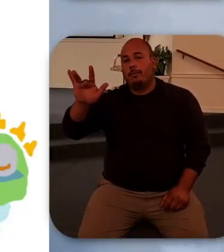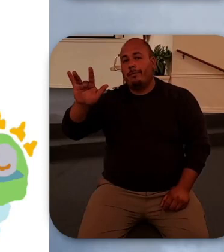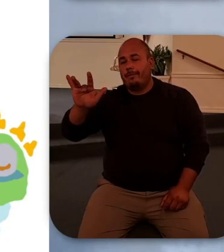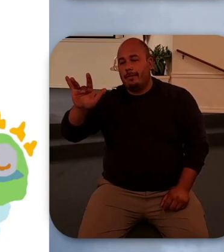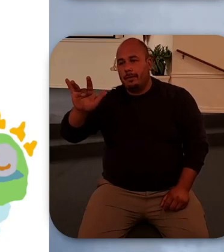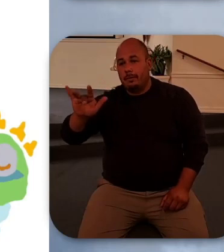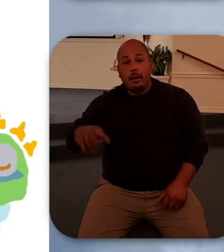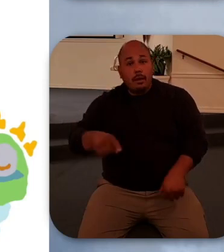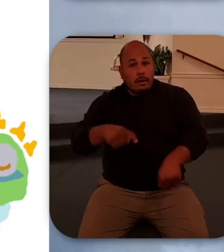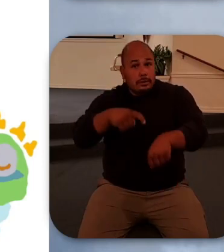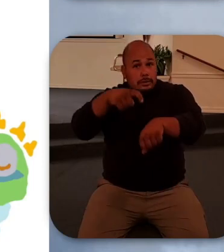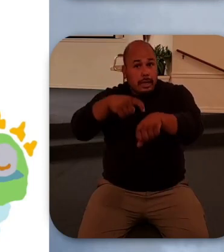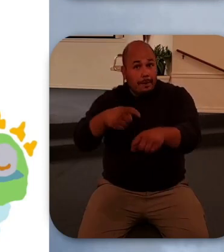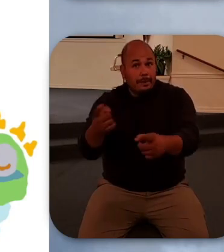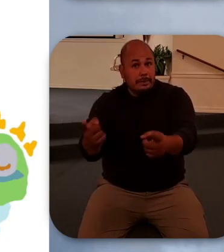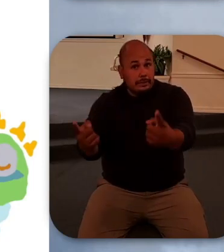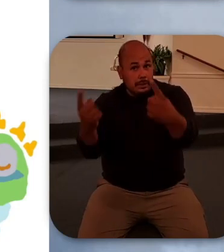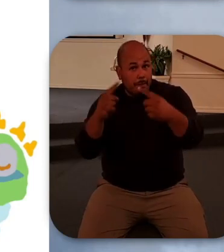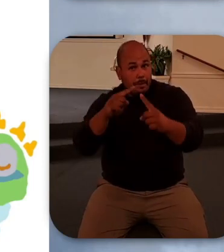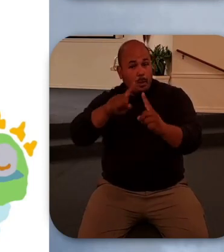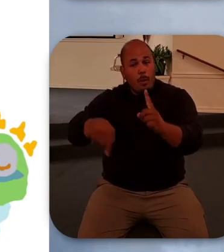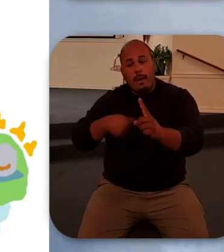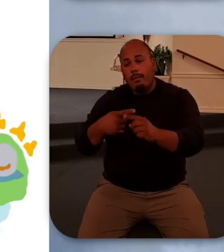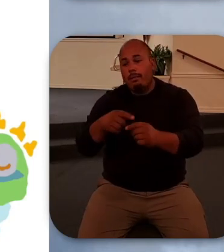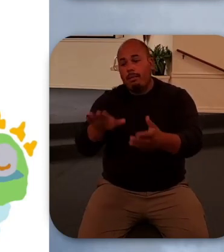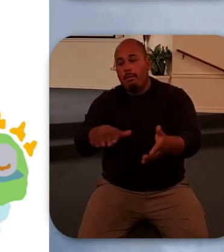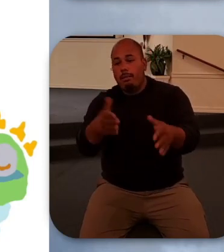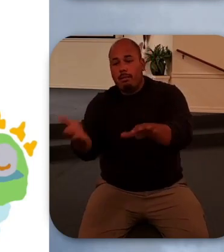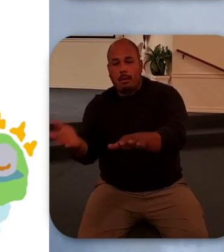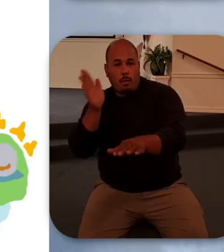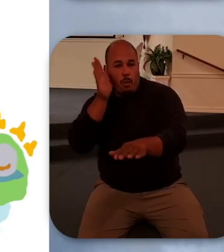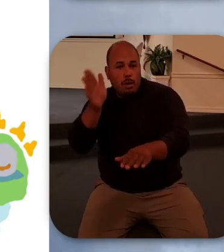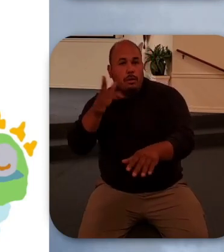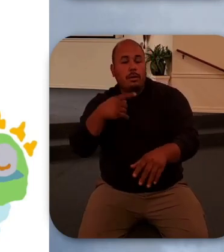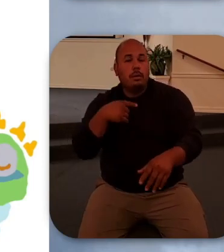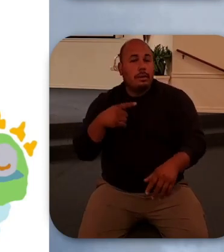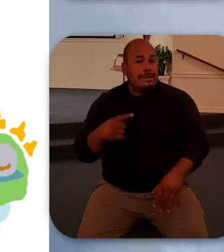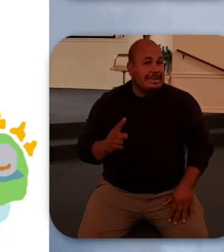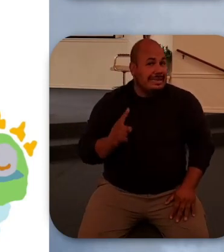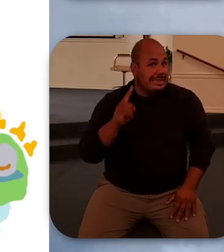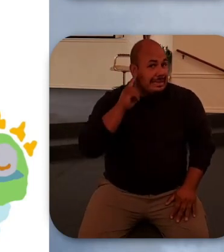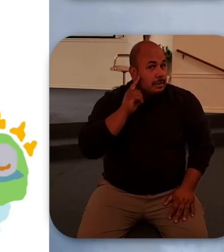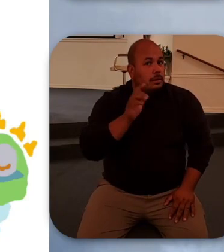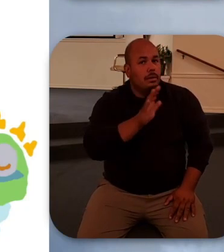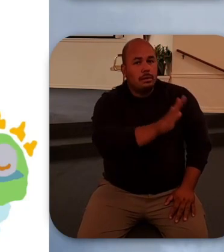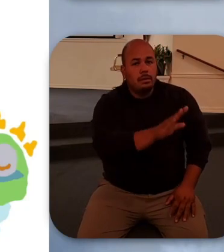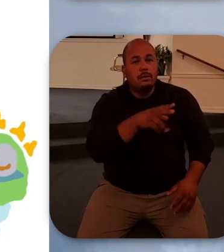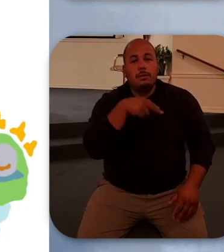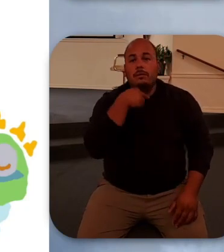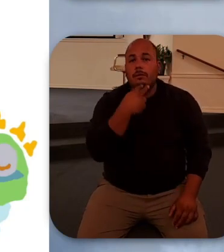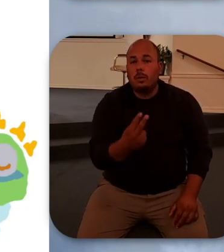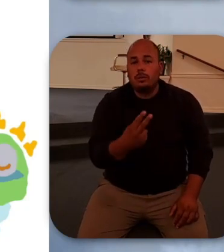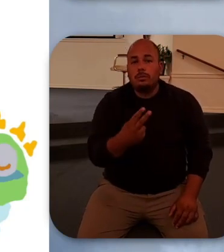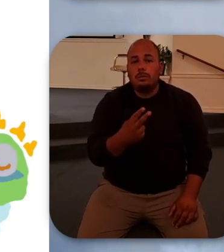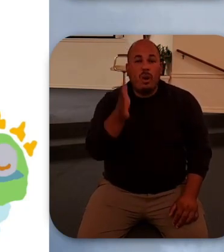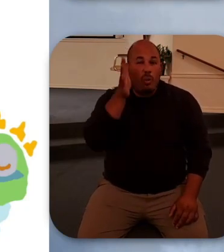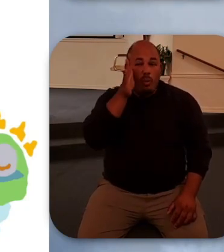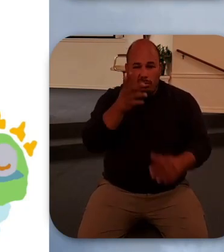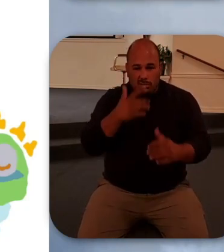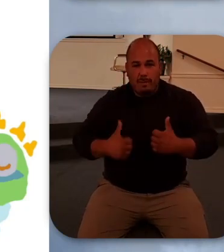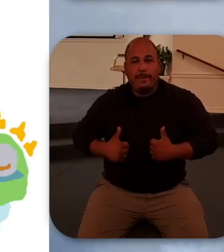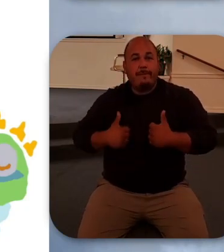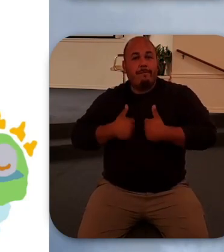and has now come when the dead will hear the voice of the Son of God and those who hear will live. And it actually